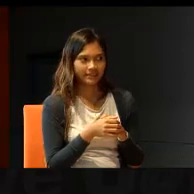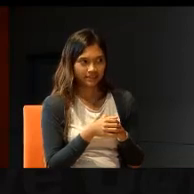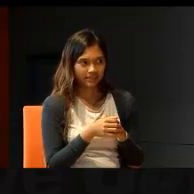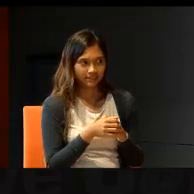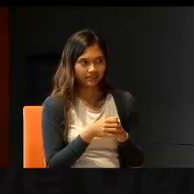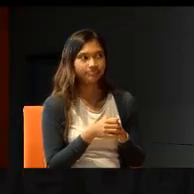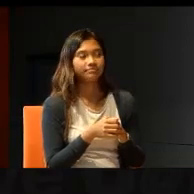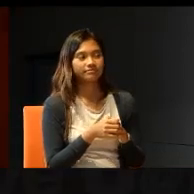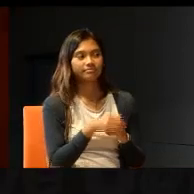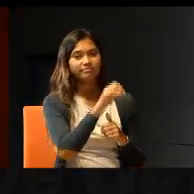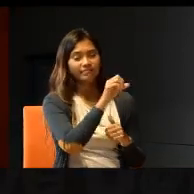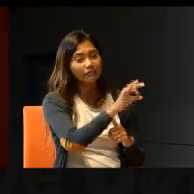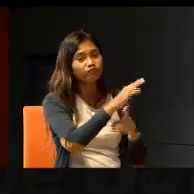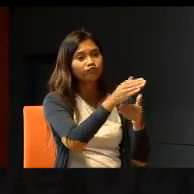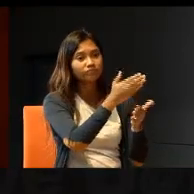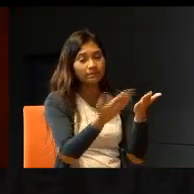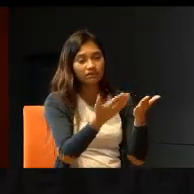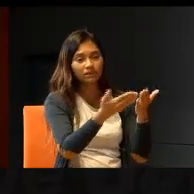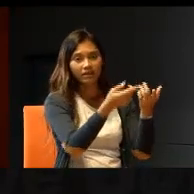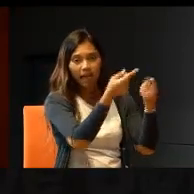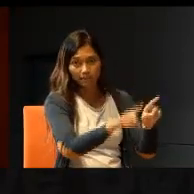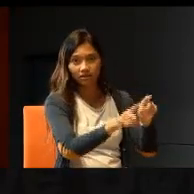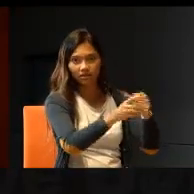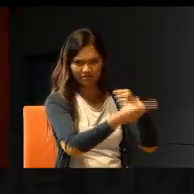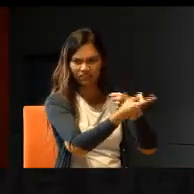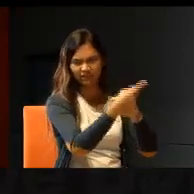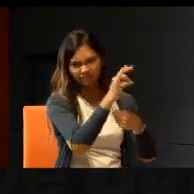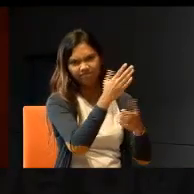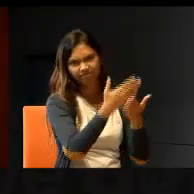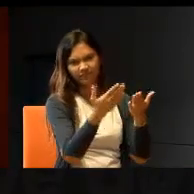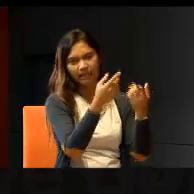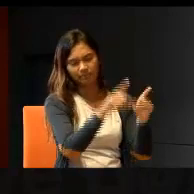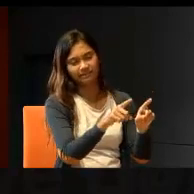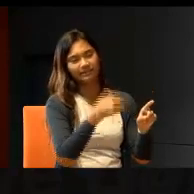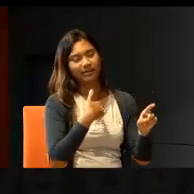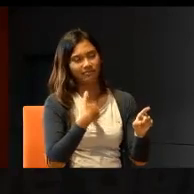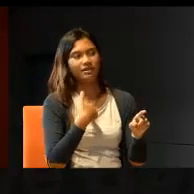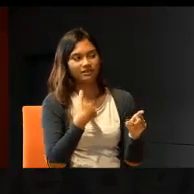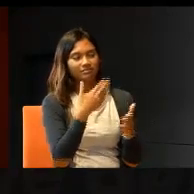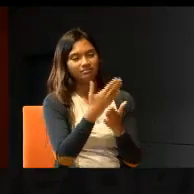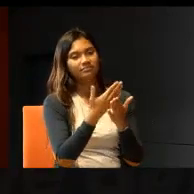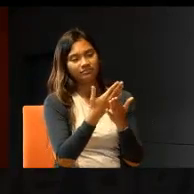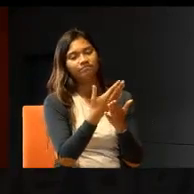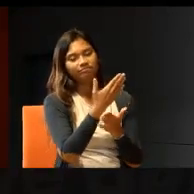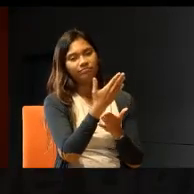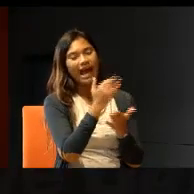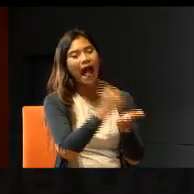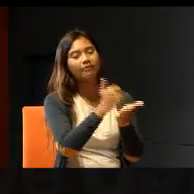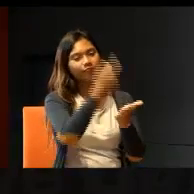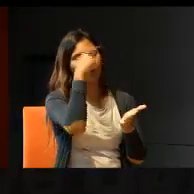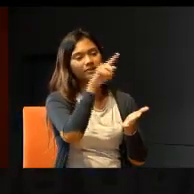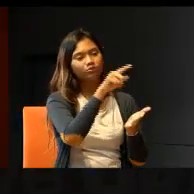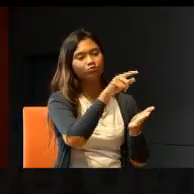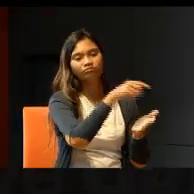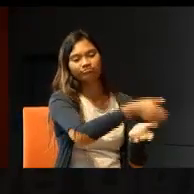So, even if something happens, I'm sure SRF will pull me out as soon as possible. So, once you